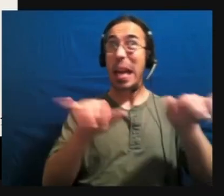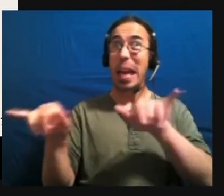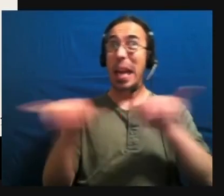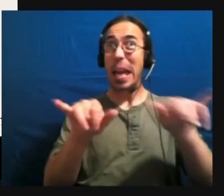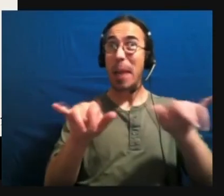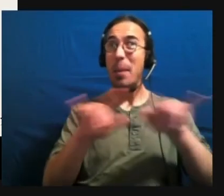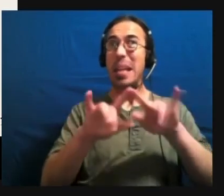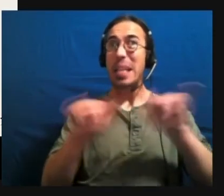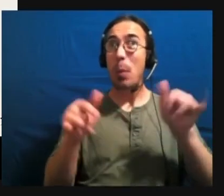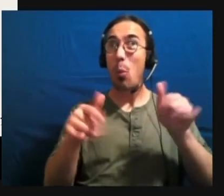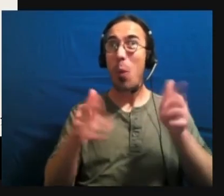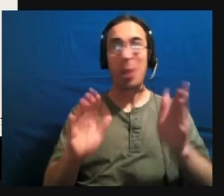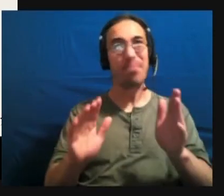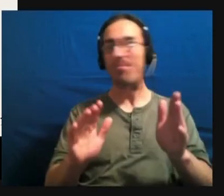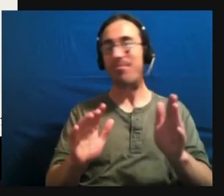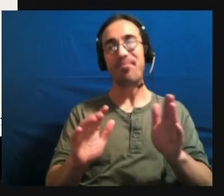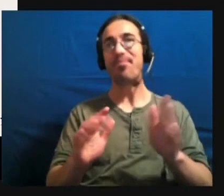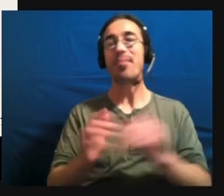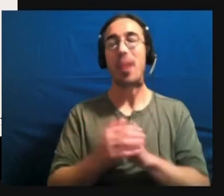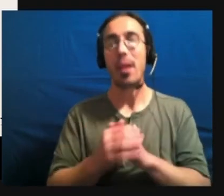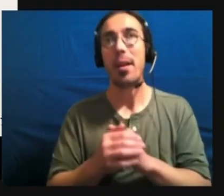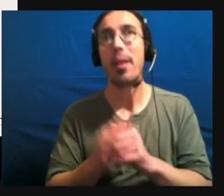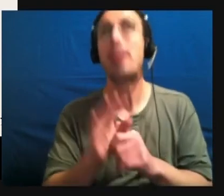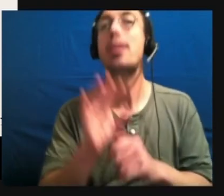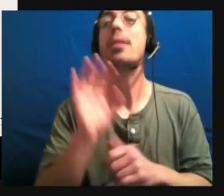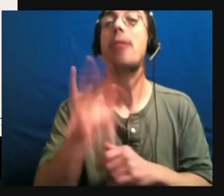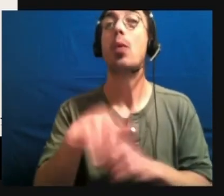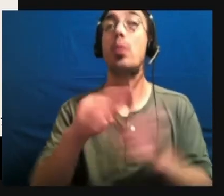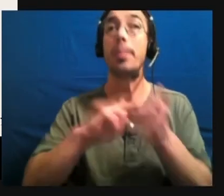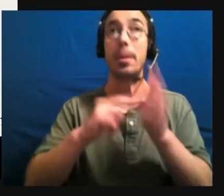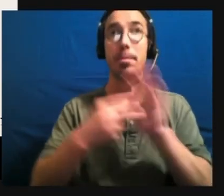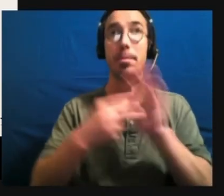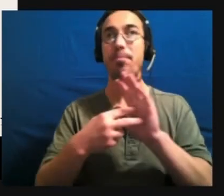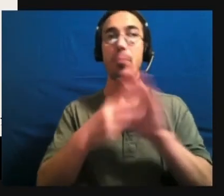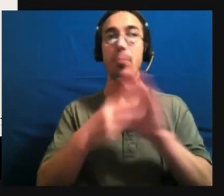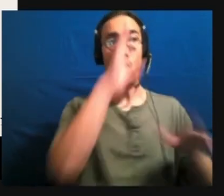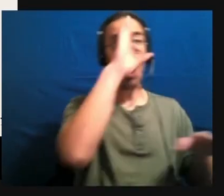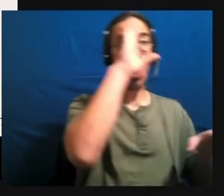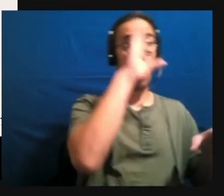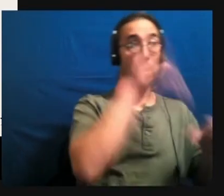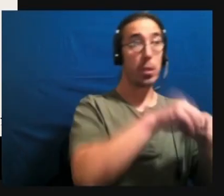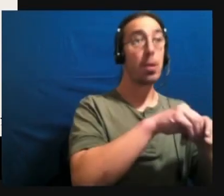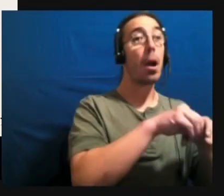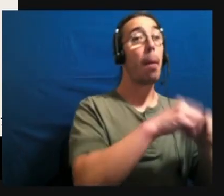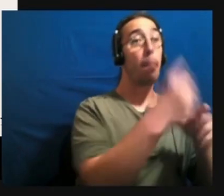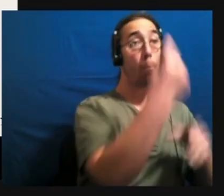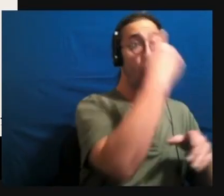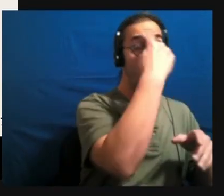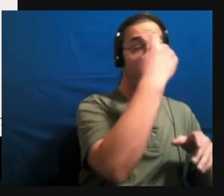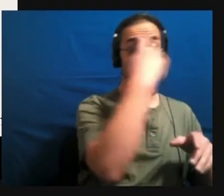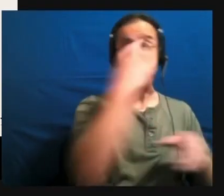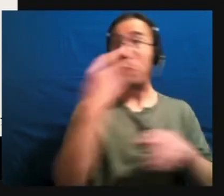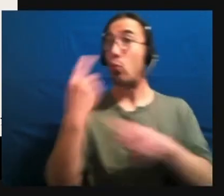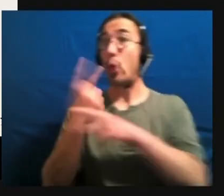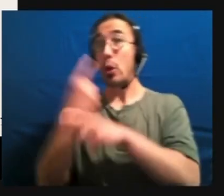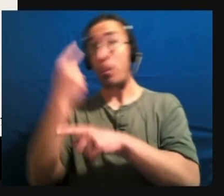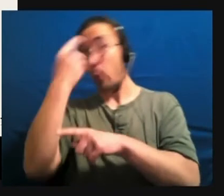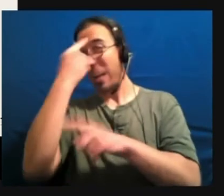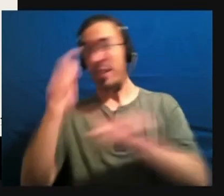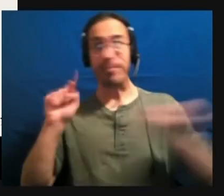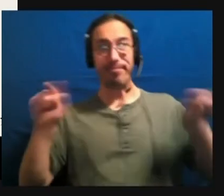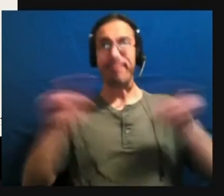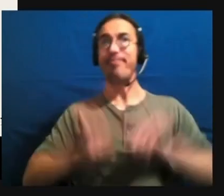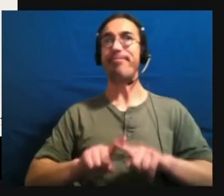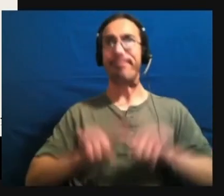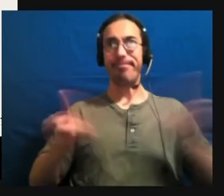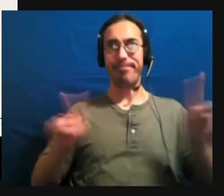way. Right. And that's how autistic brains are different from allistic brains. We